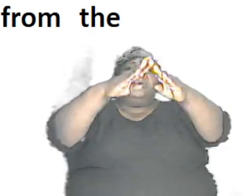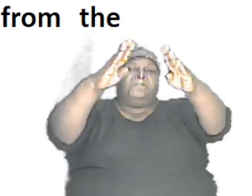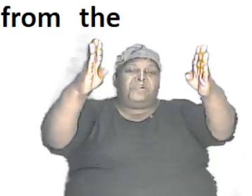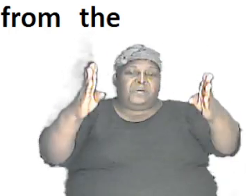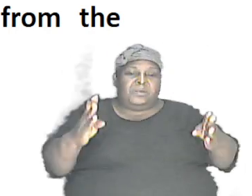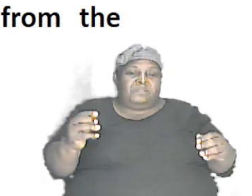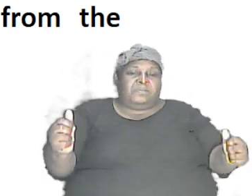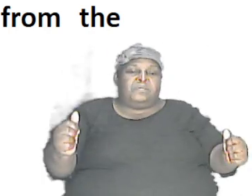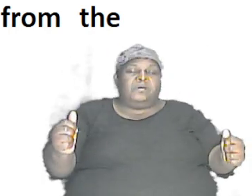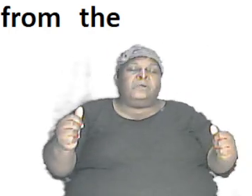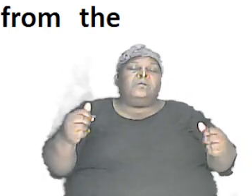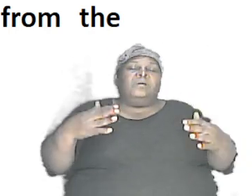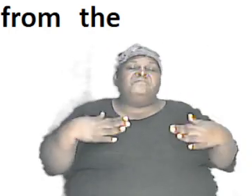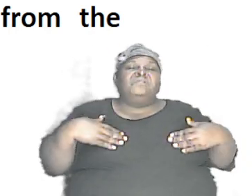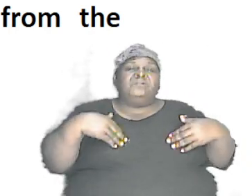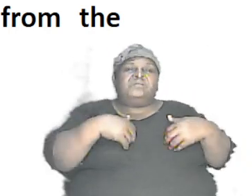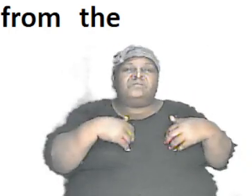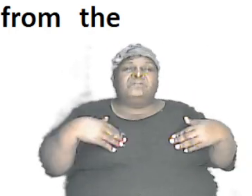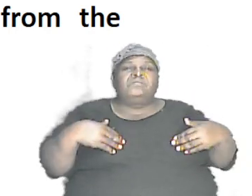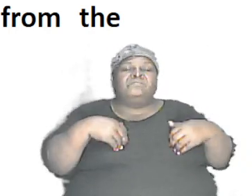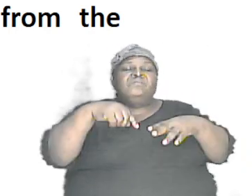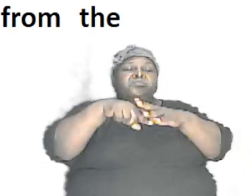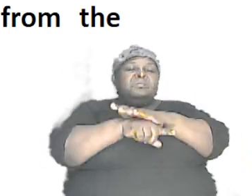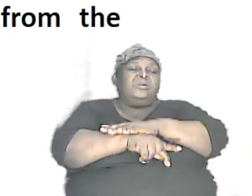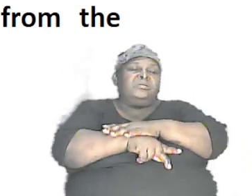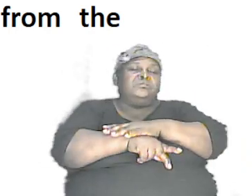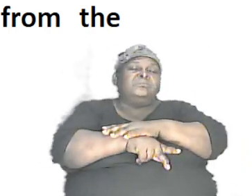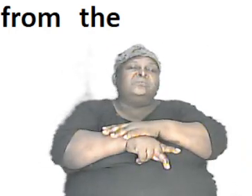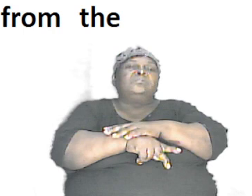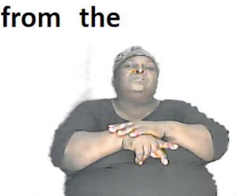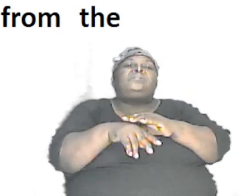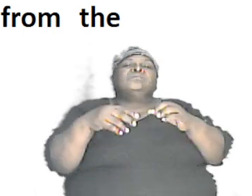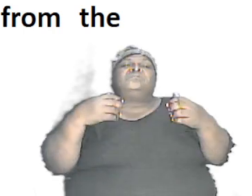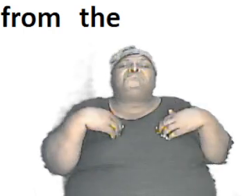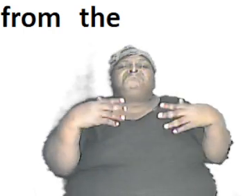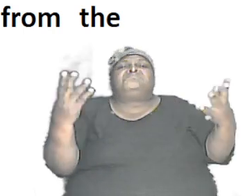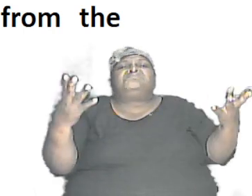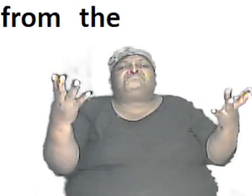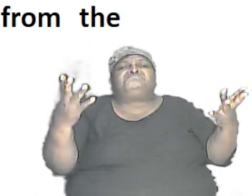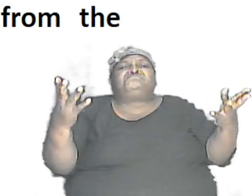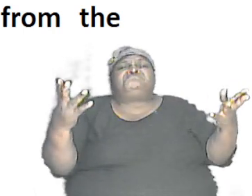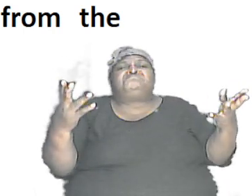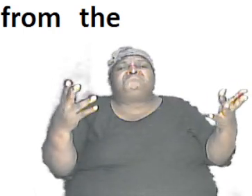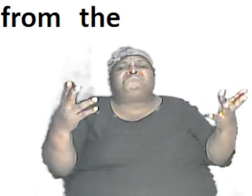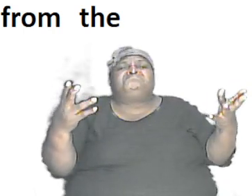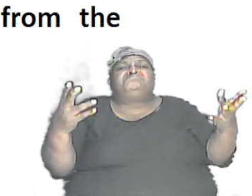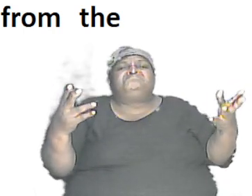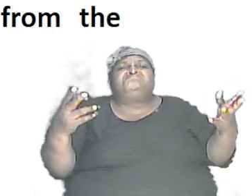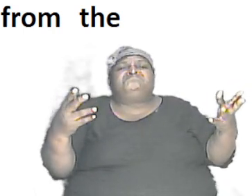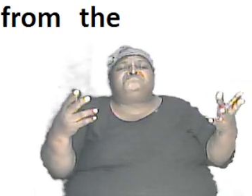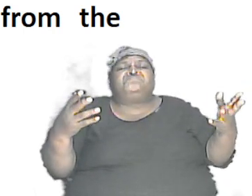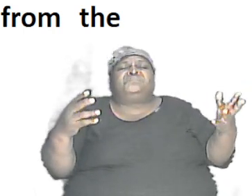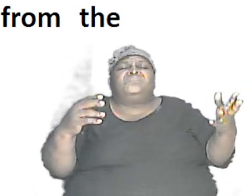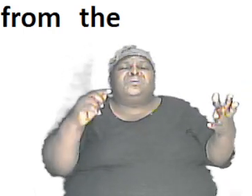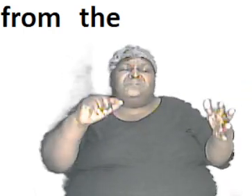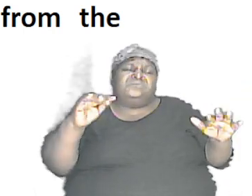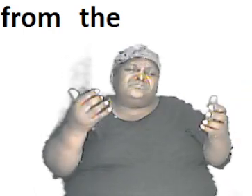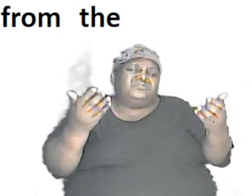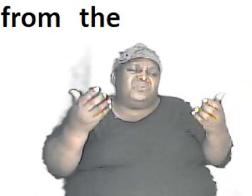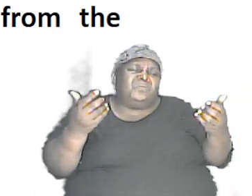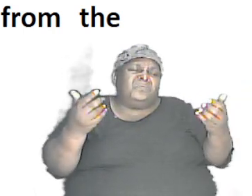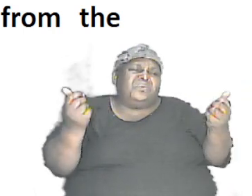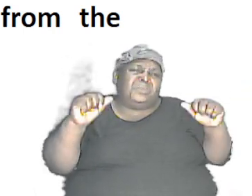of an animal or of a plant so what they have done and this is how they were able to come to the